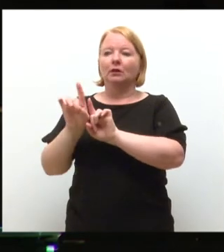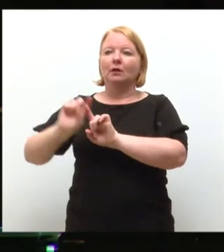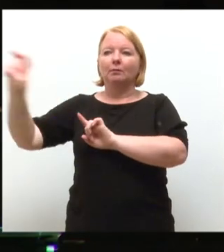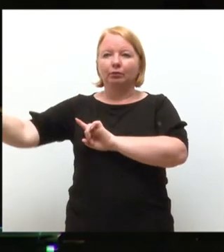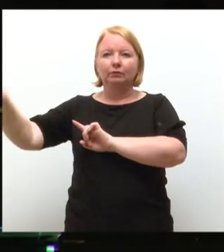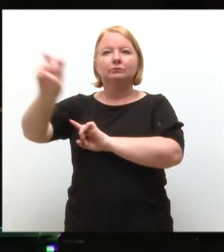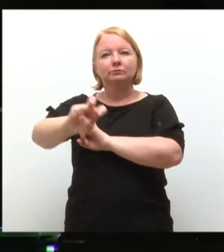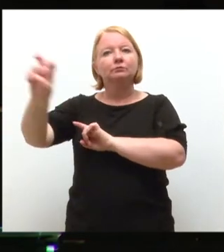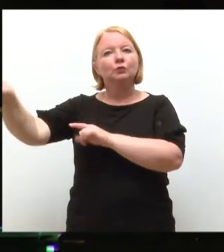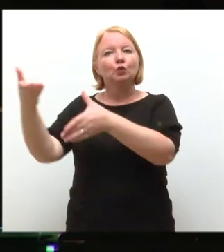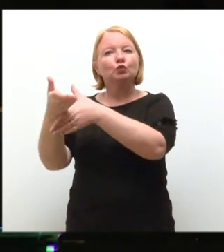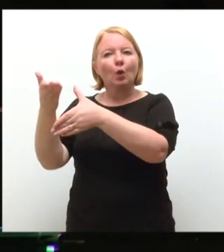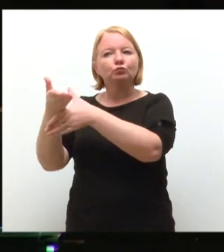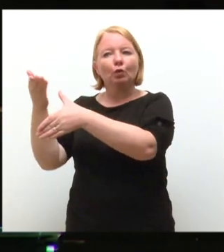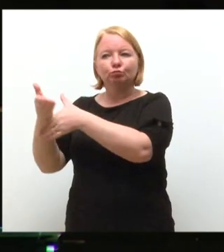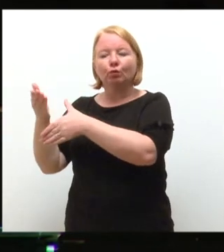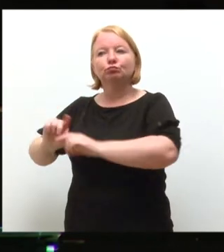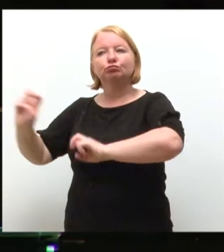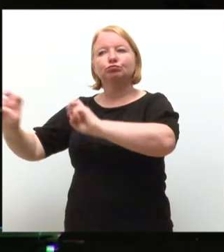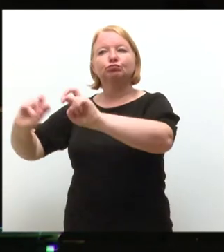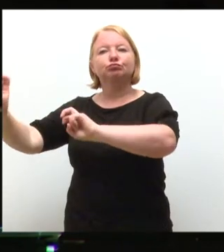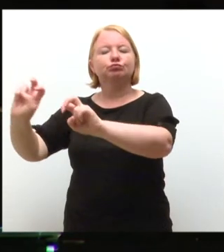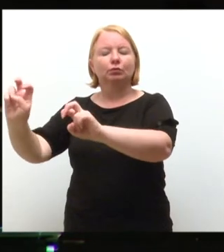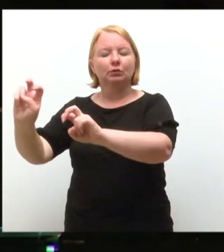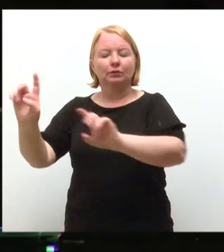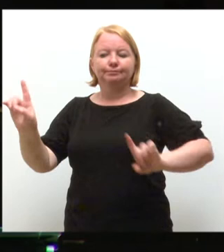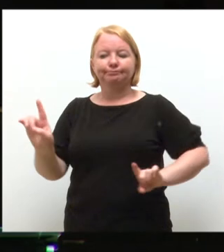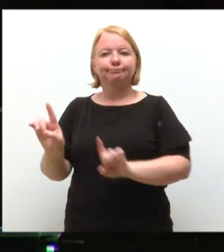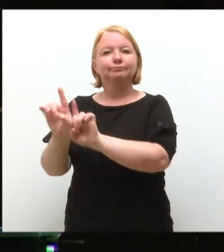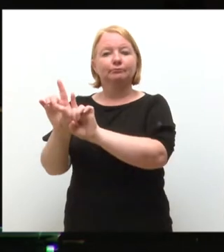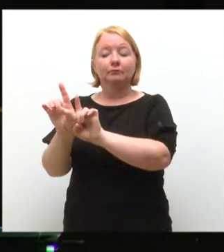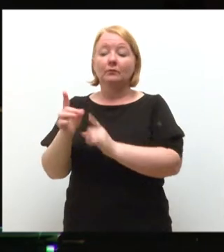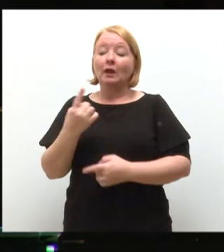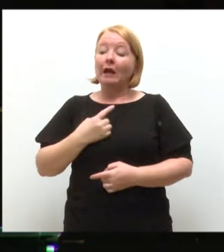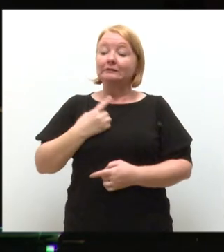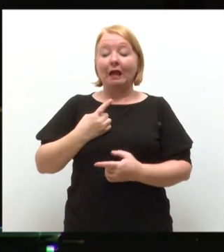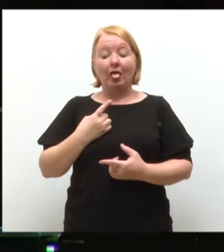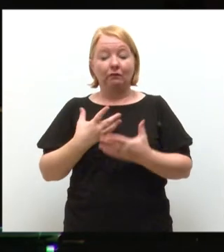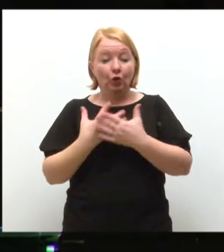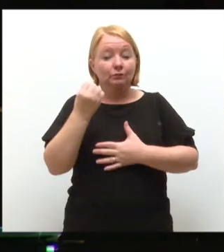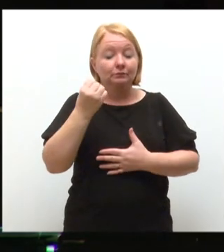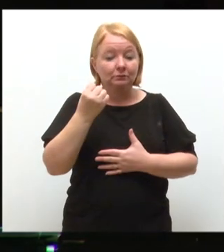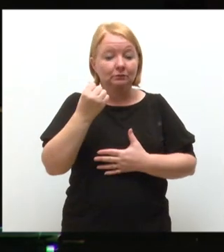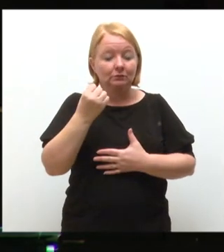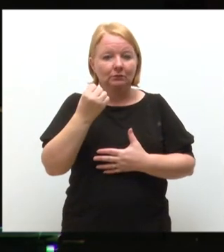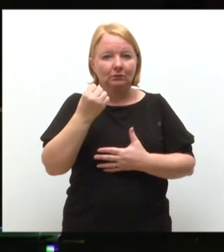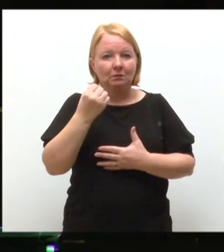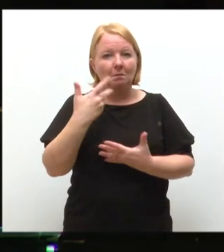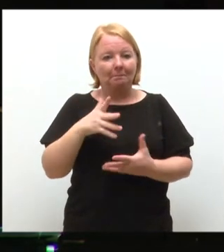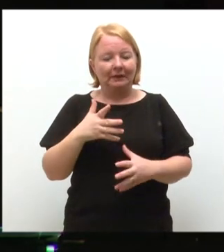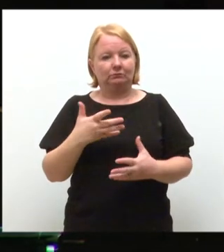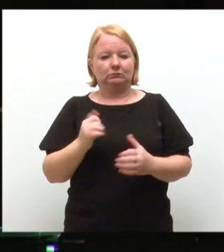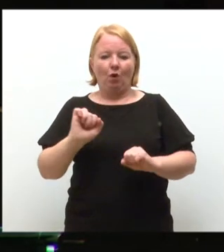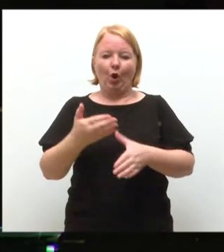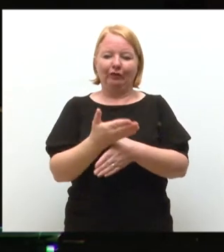to secure promotion. So despite having made a Nobel Prize winning discovery, her career became a